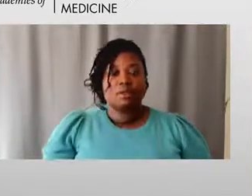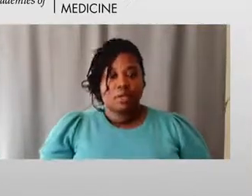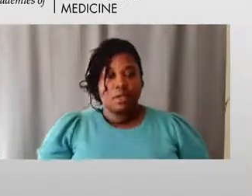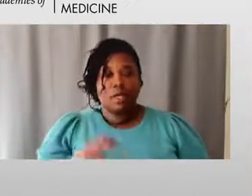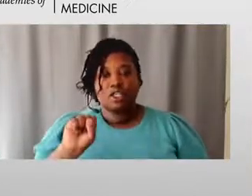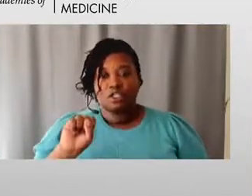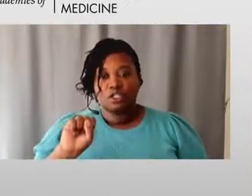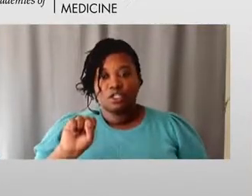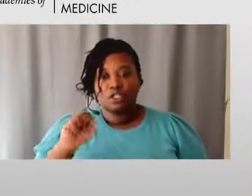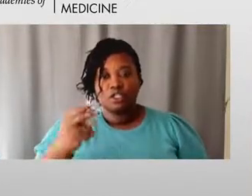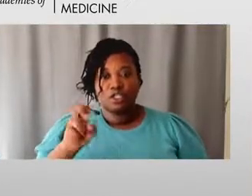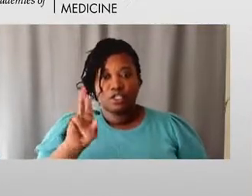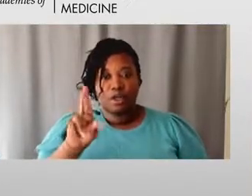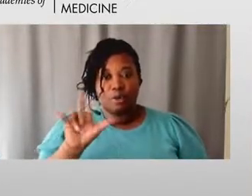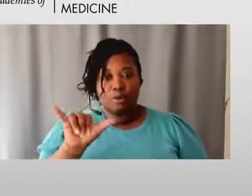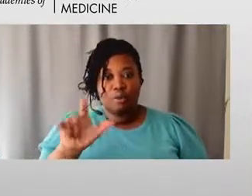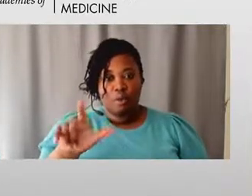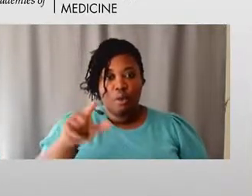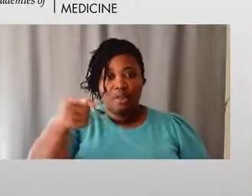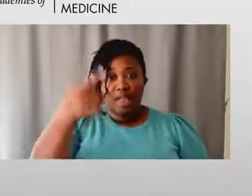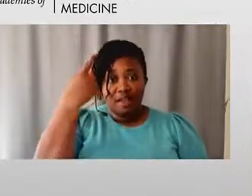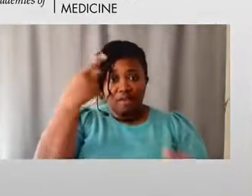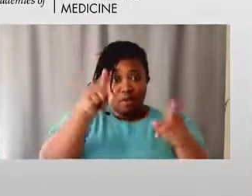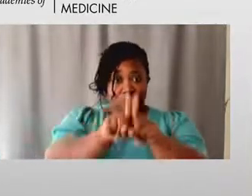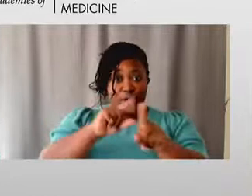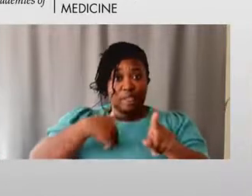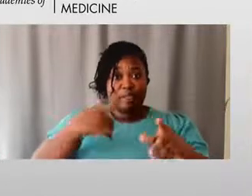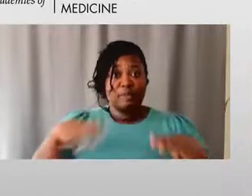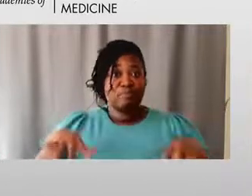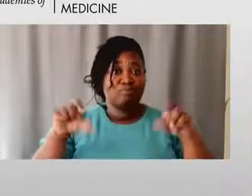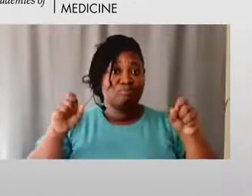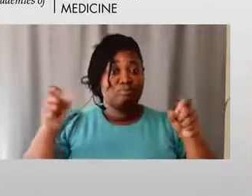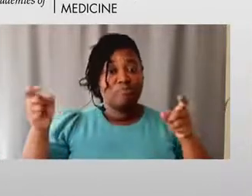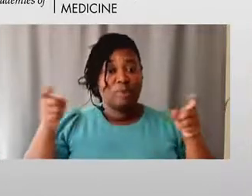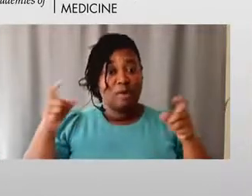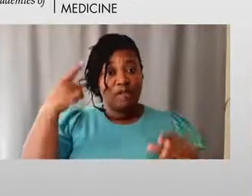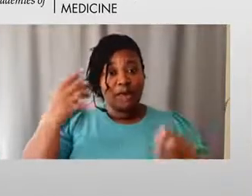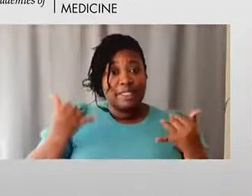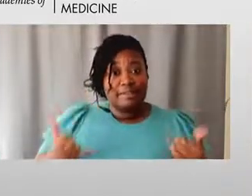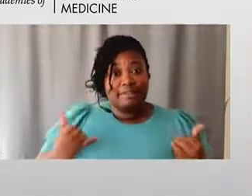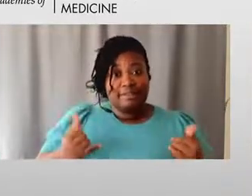to be the host for today's session and moderate the conversation.